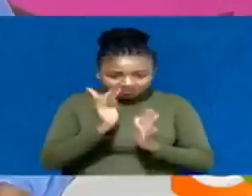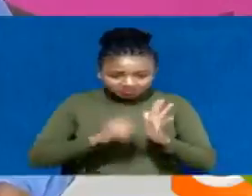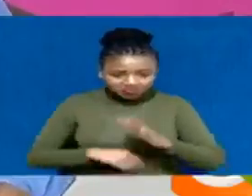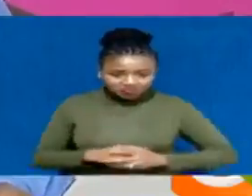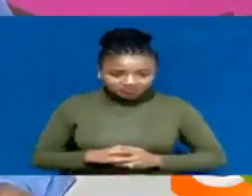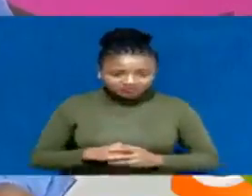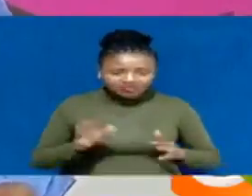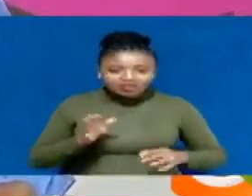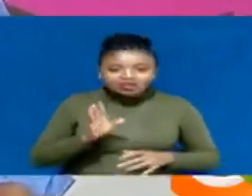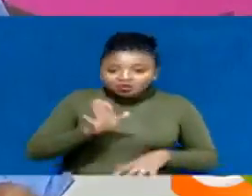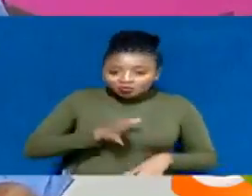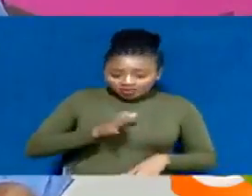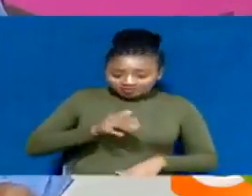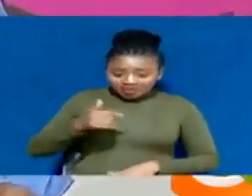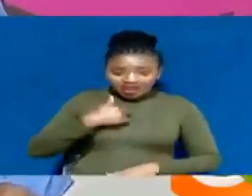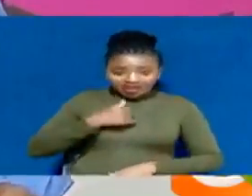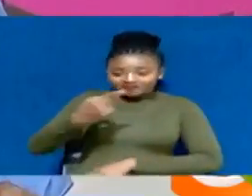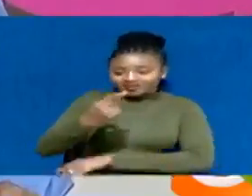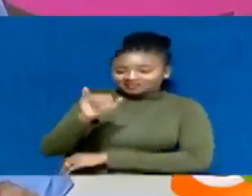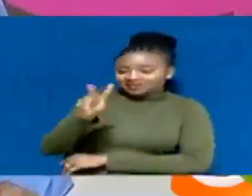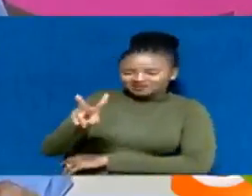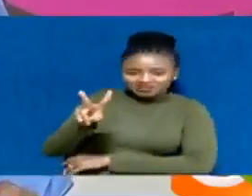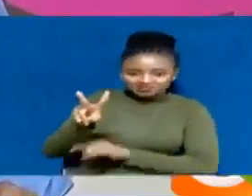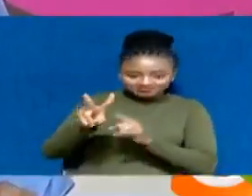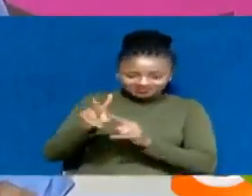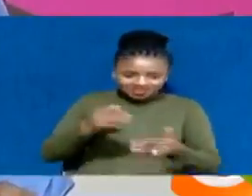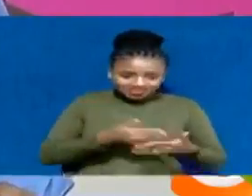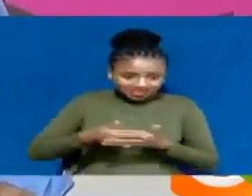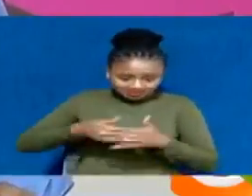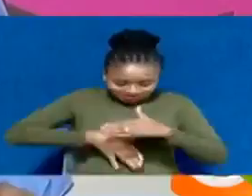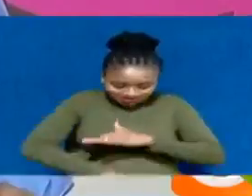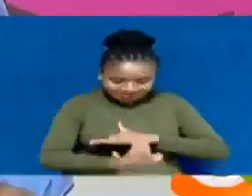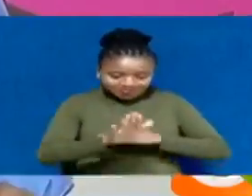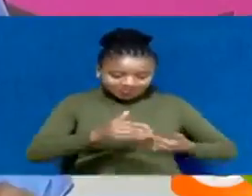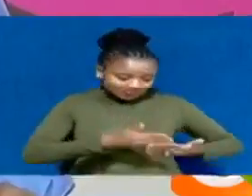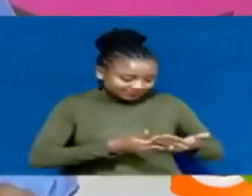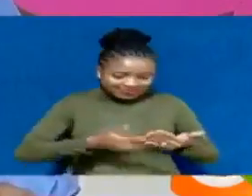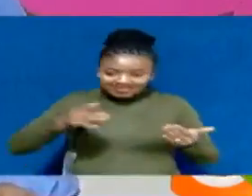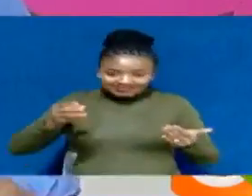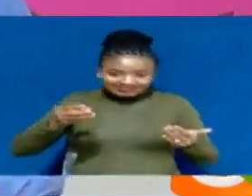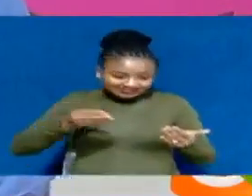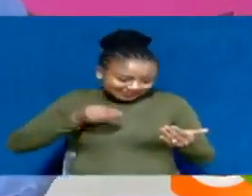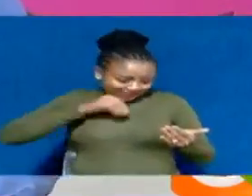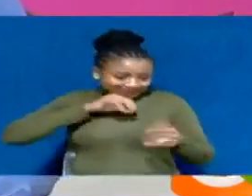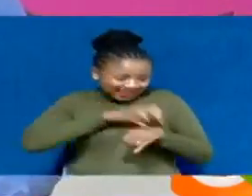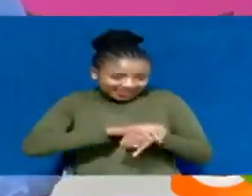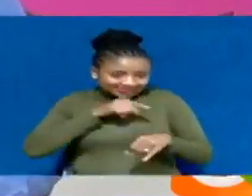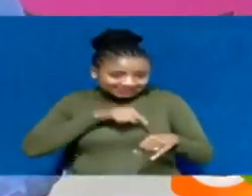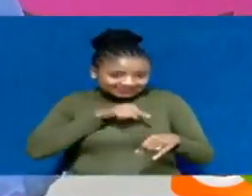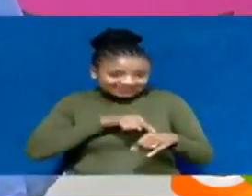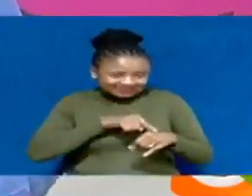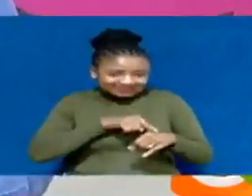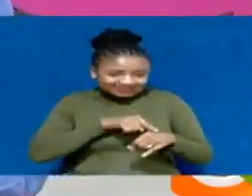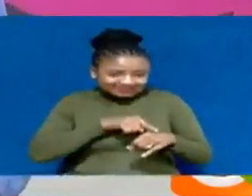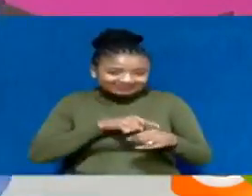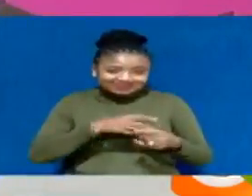For women living with HIV in age, the risk of transmitting the virus to their newborns during pregnancy, labour or even breastfeeding